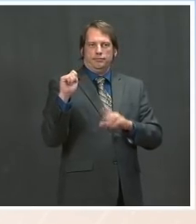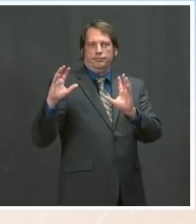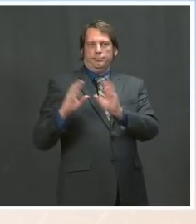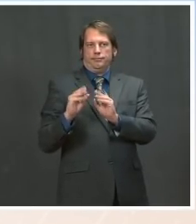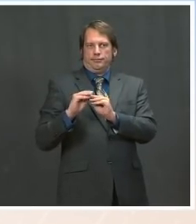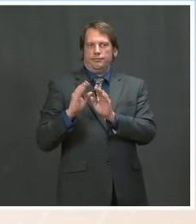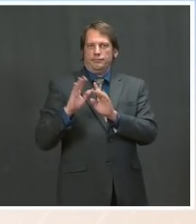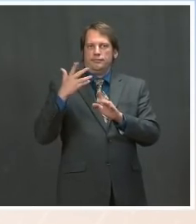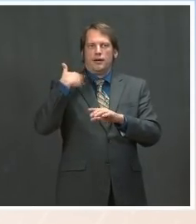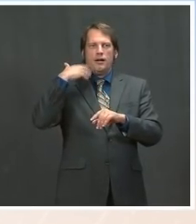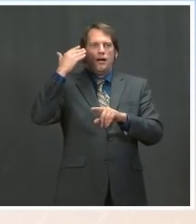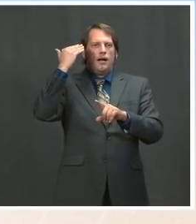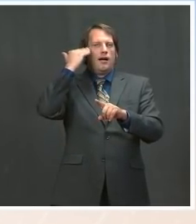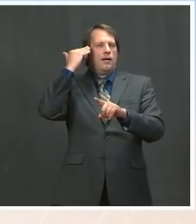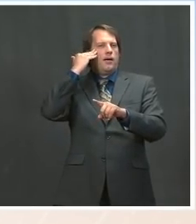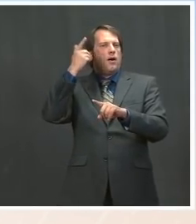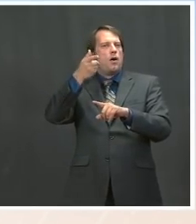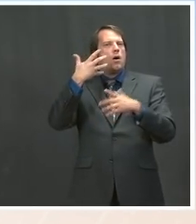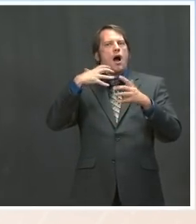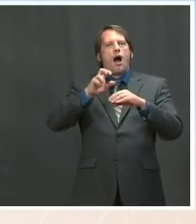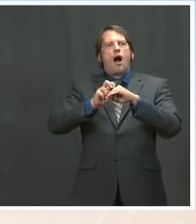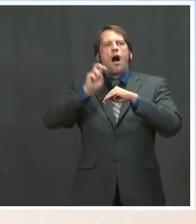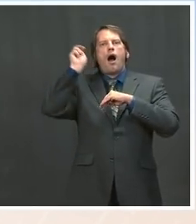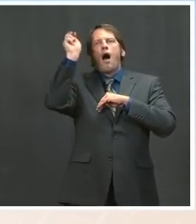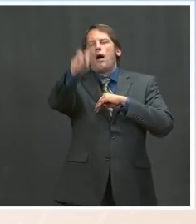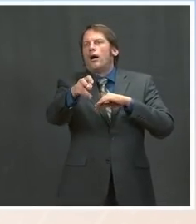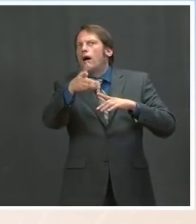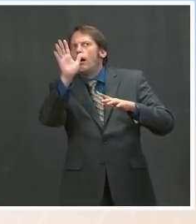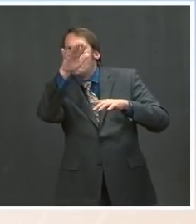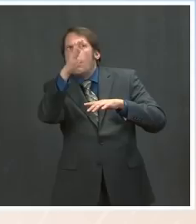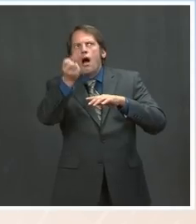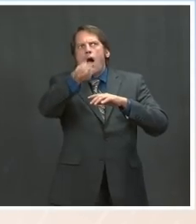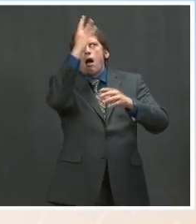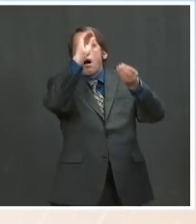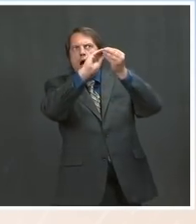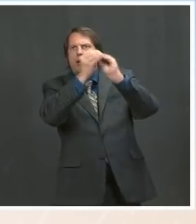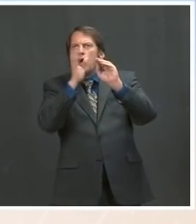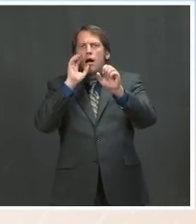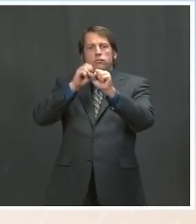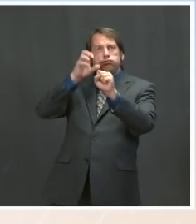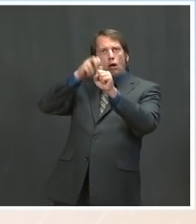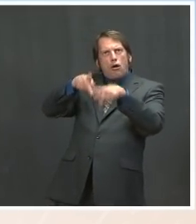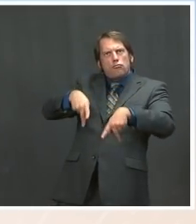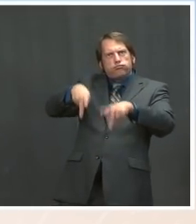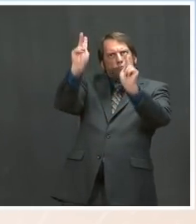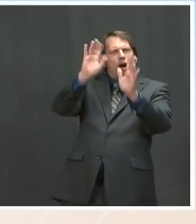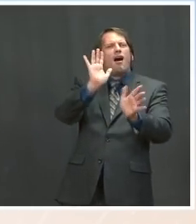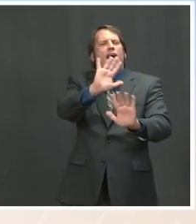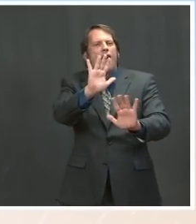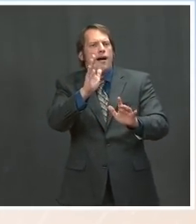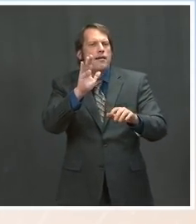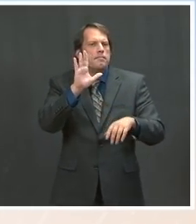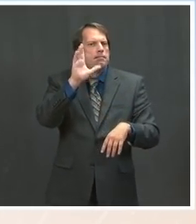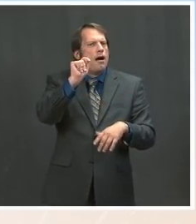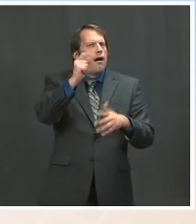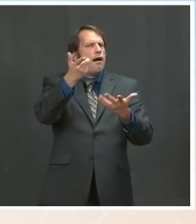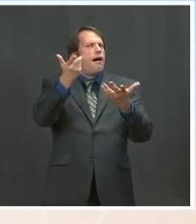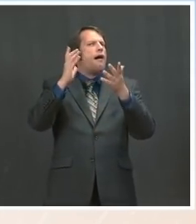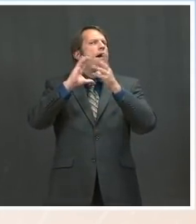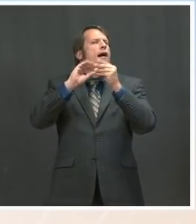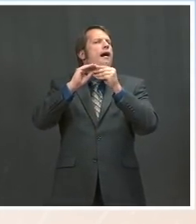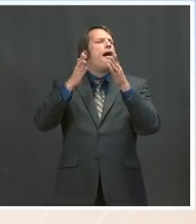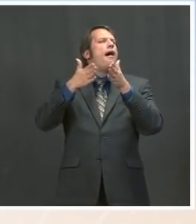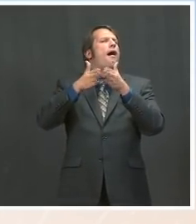broadly, how is the administration thinking about striking the balance between a target that's aggressive